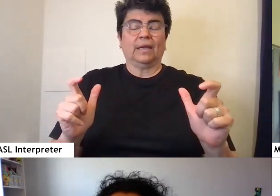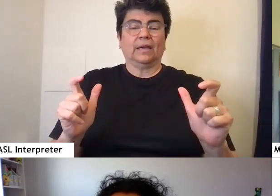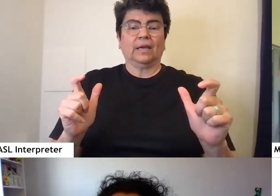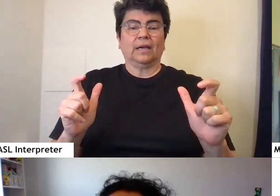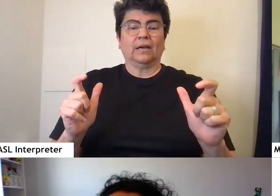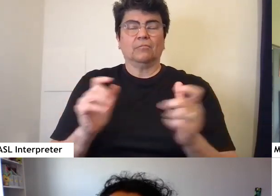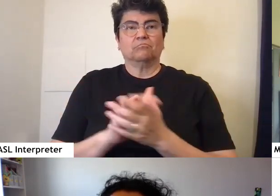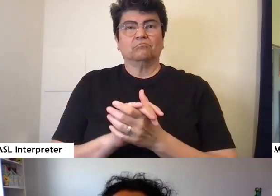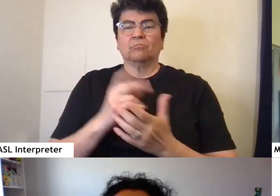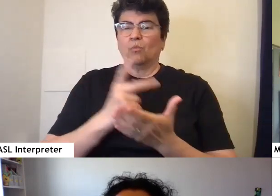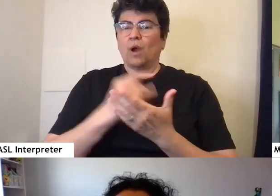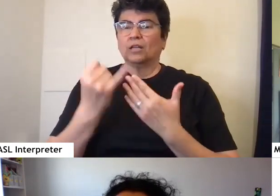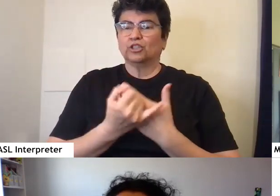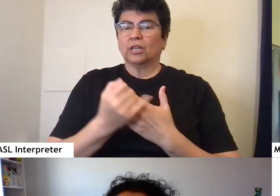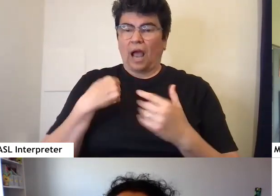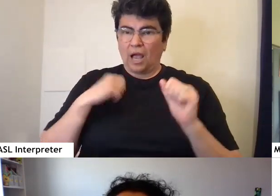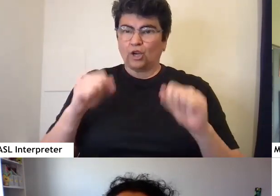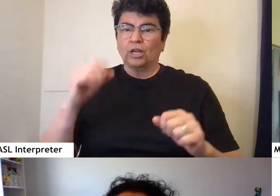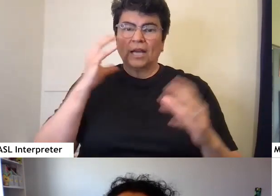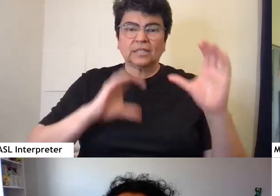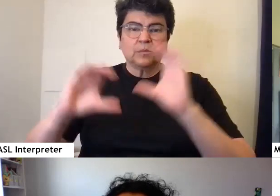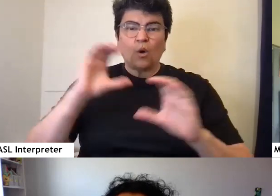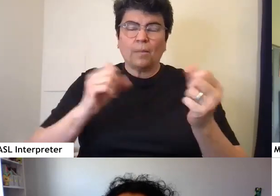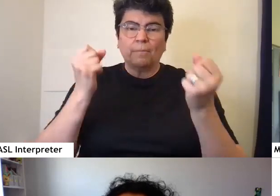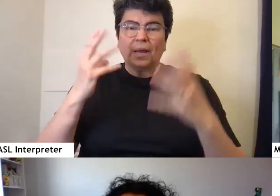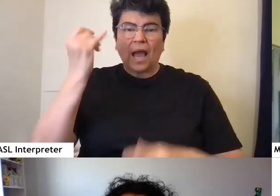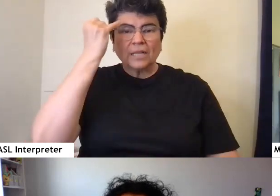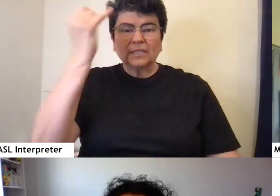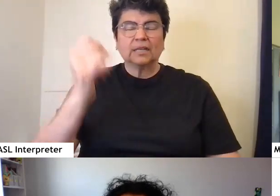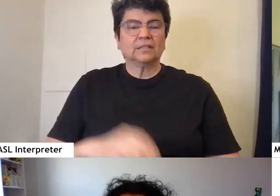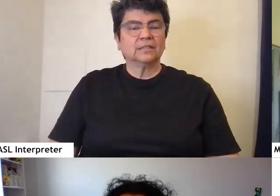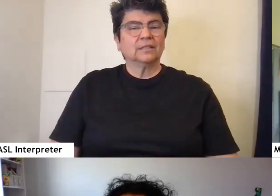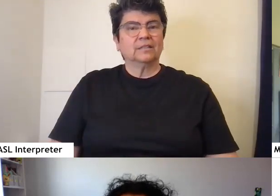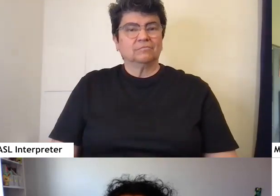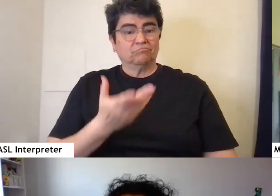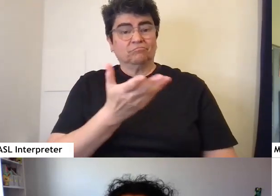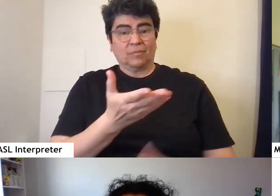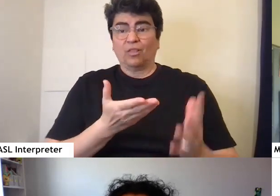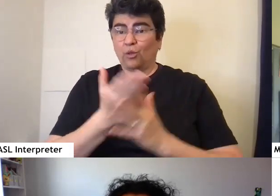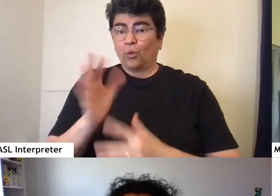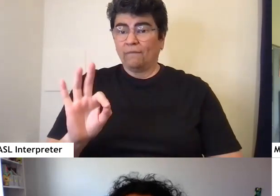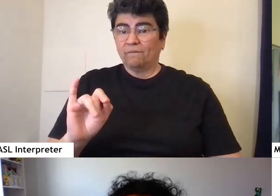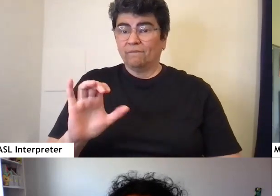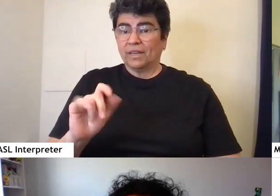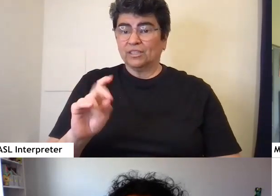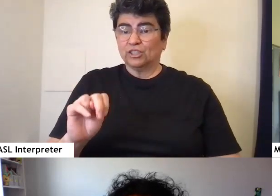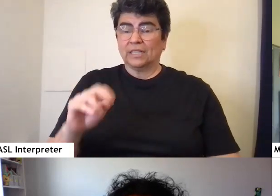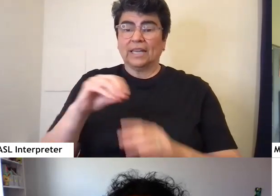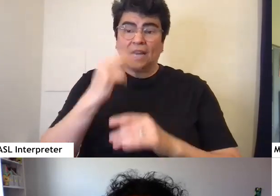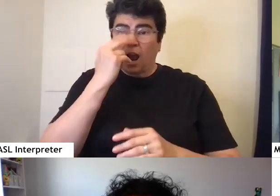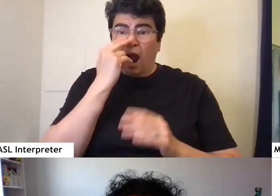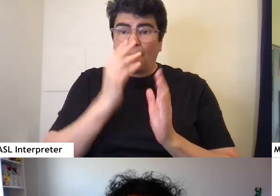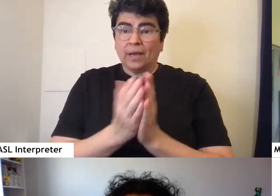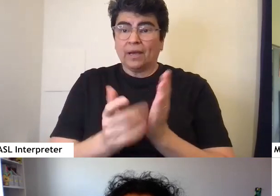bigger project where I got to explore a lot of these ideas through fiction in comic form.